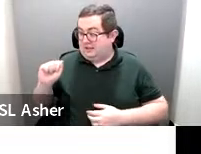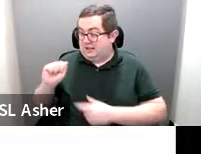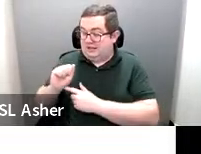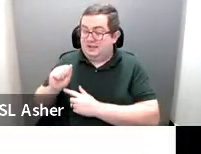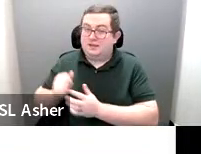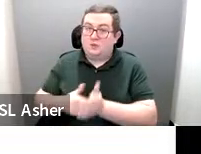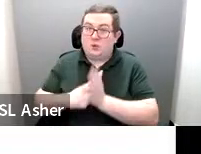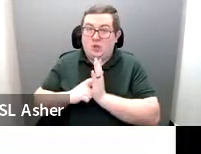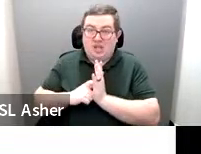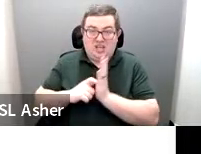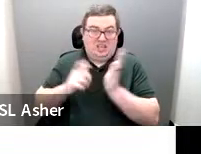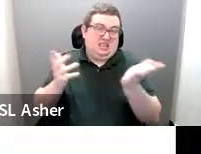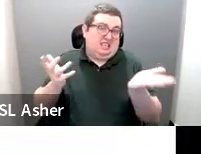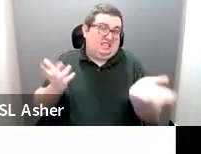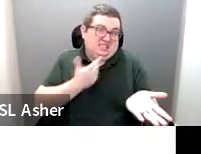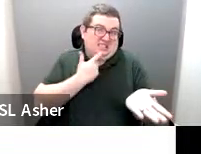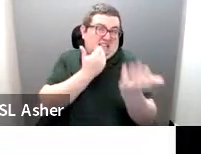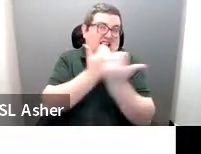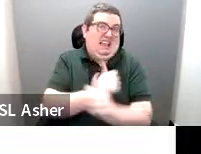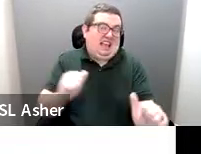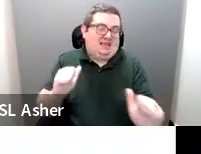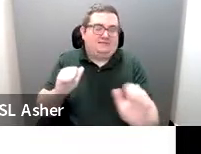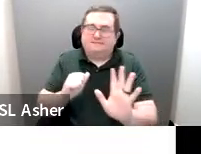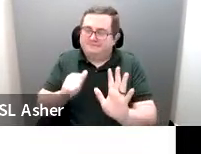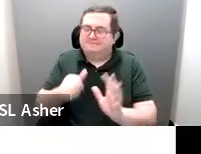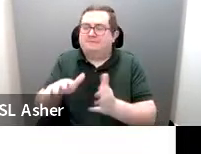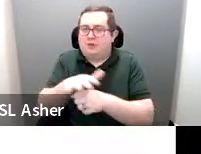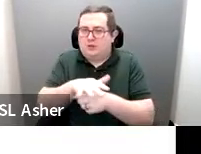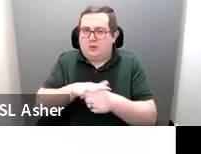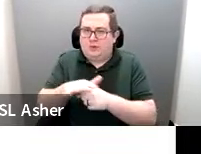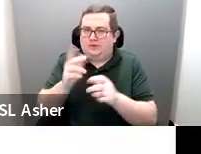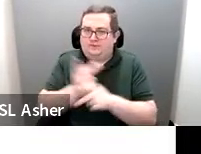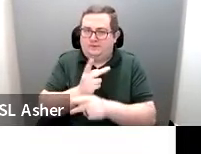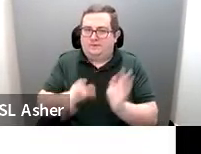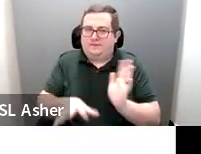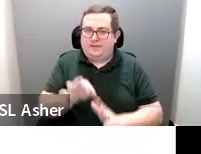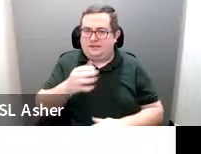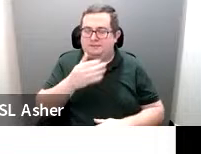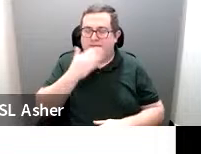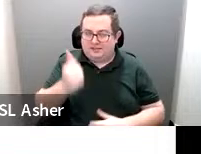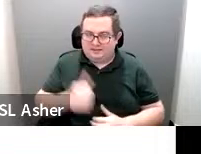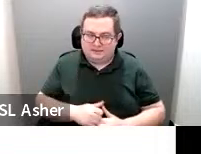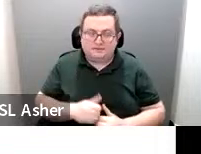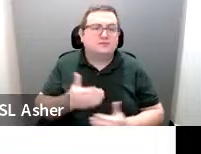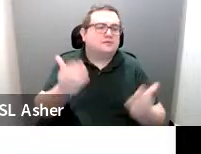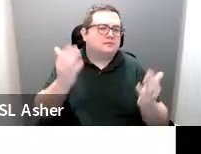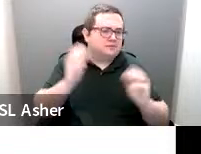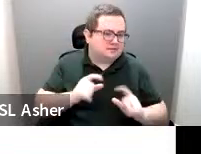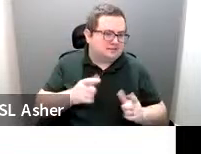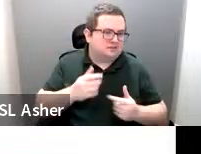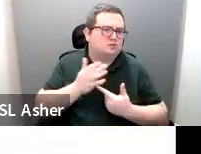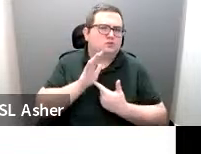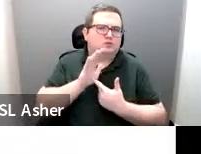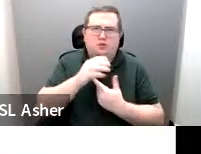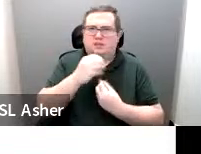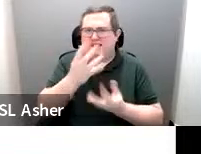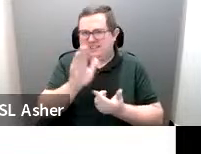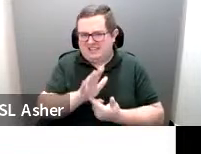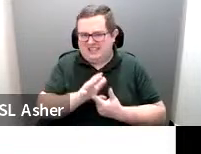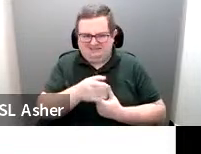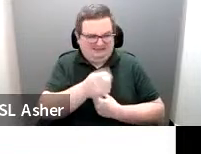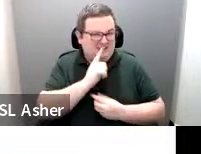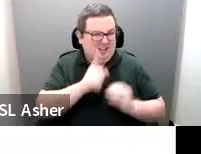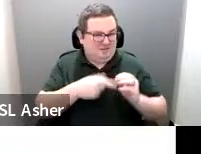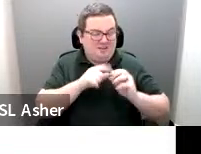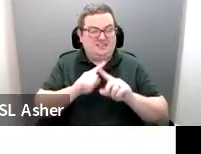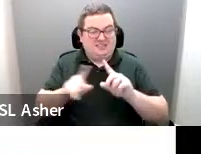it can be any way you want. So here's the next slide, 27, showing a couple examples of what I'm talking about with